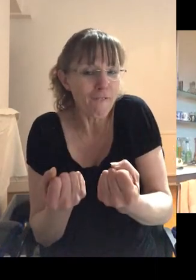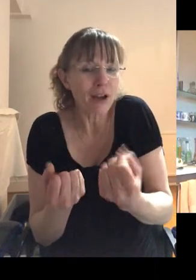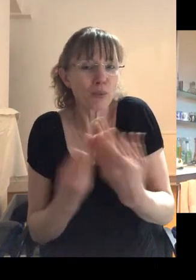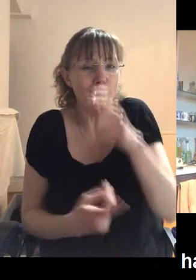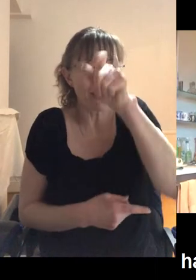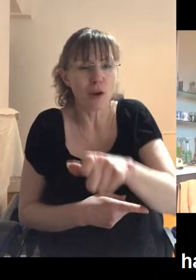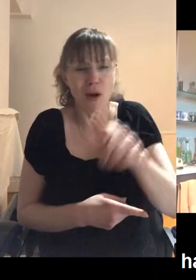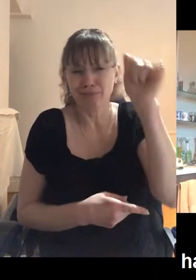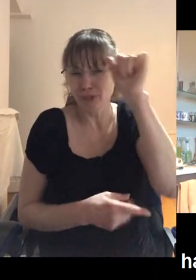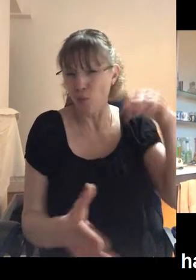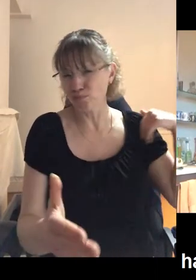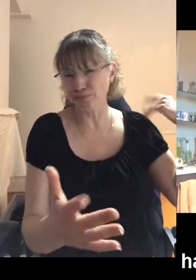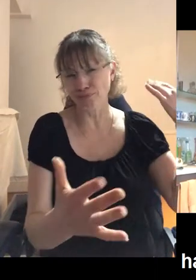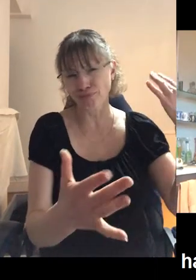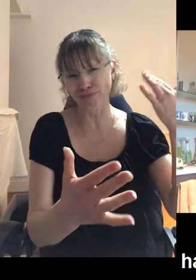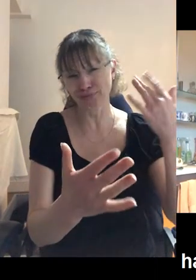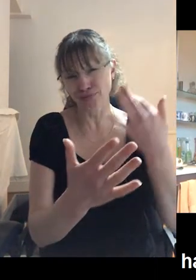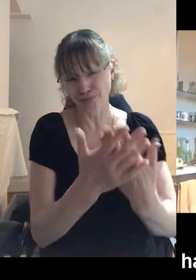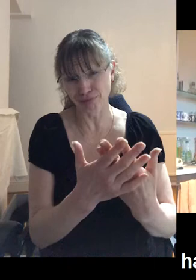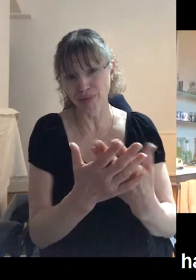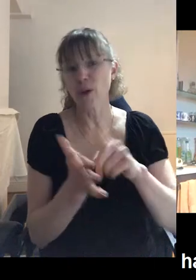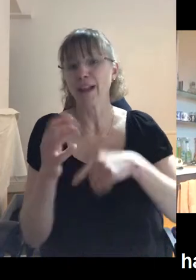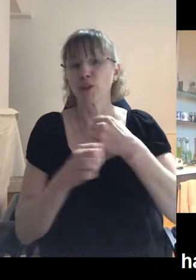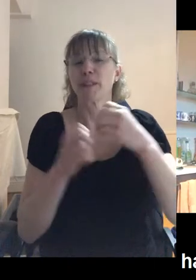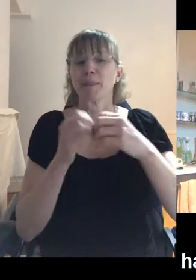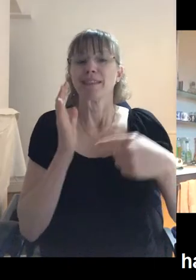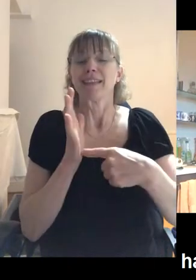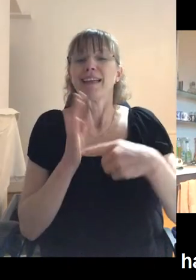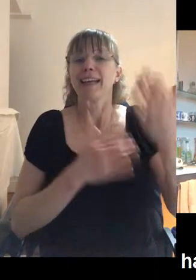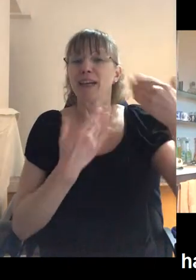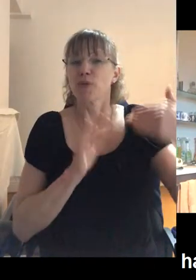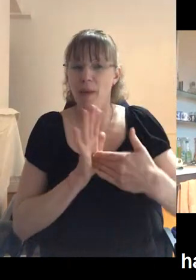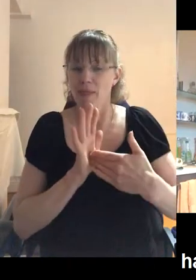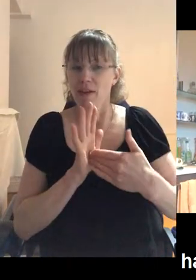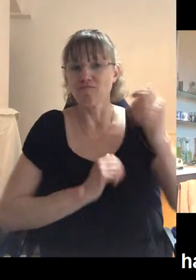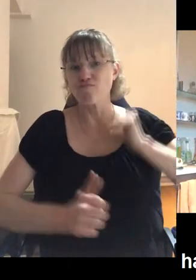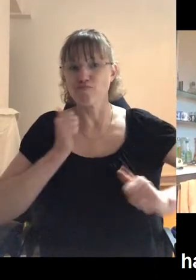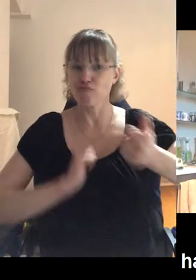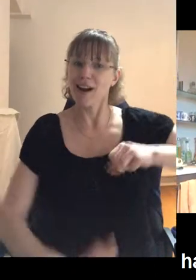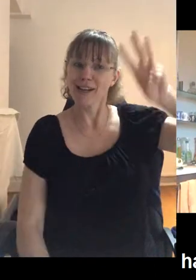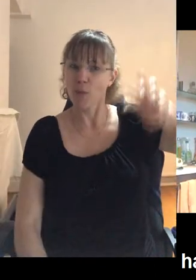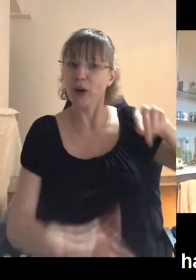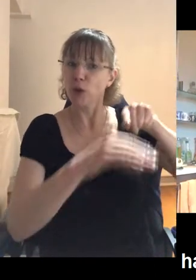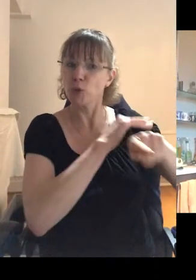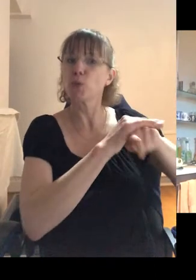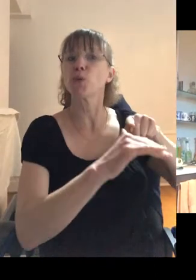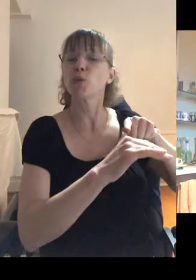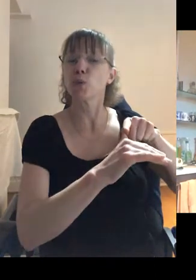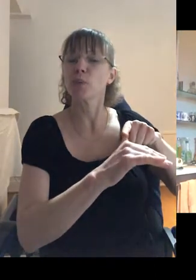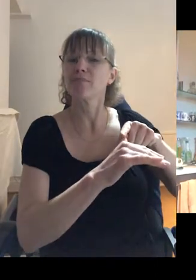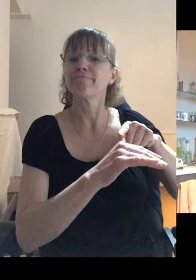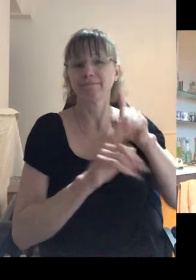someone I have known for many years for LGBT History Month for Pride Cymru's YouTube account. So